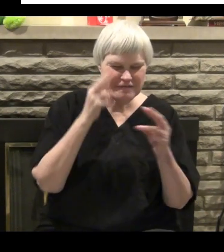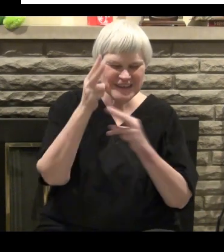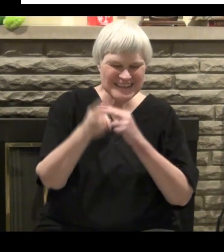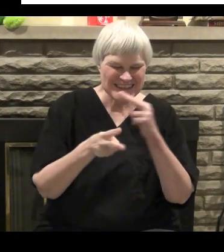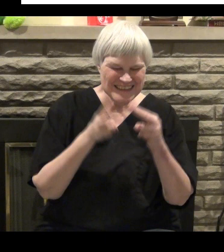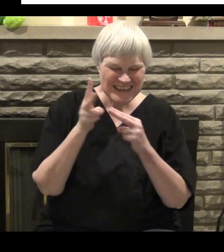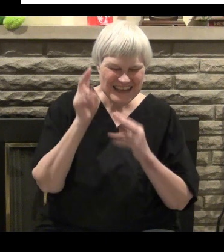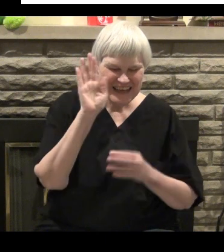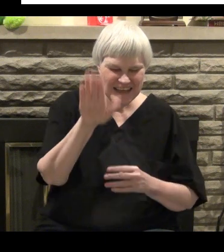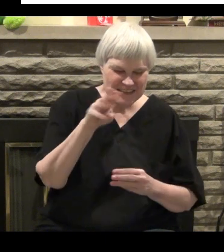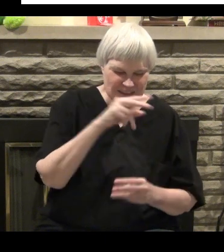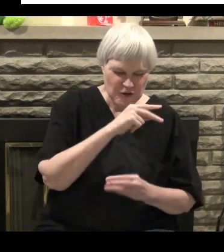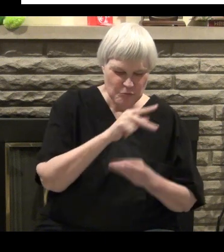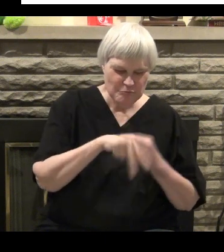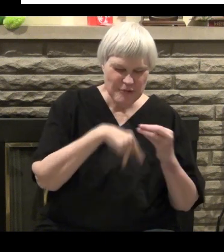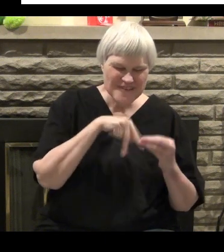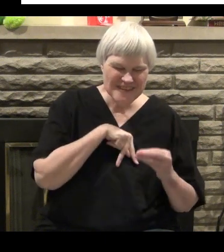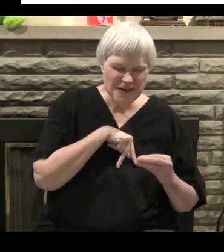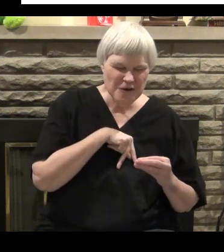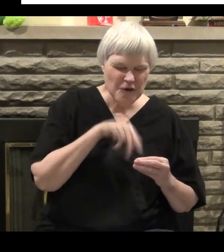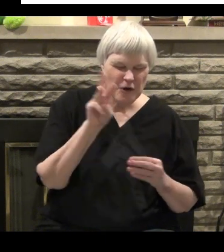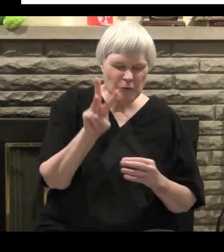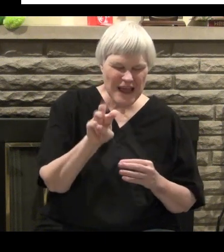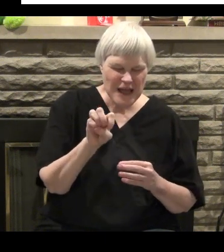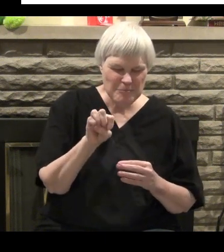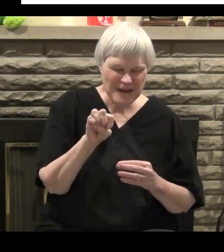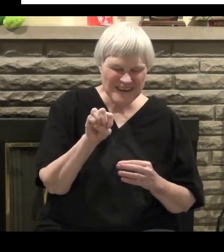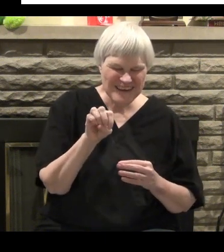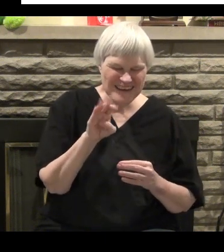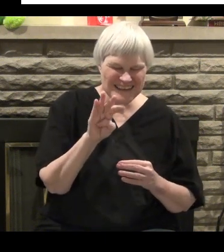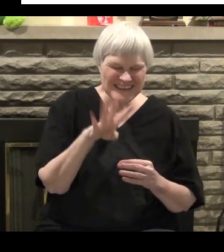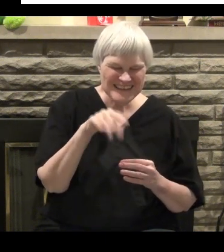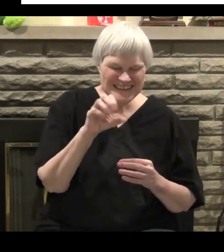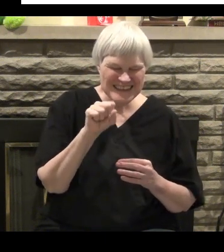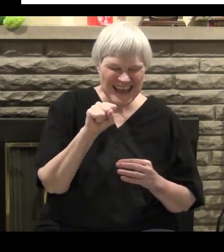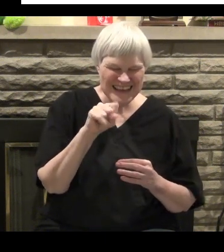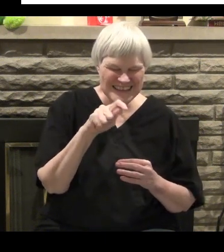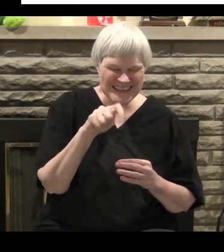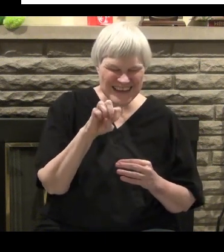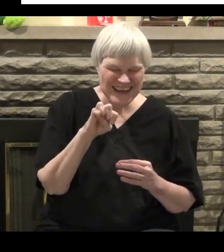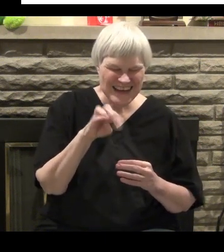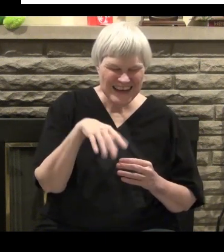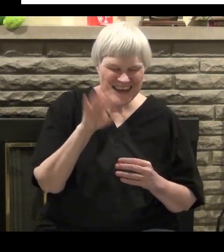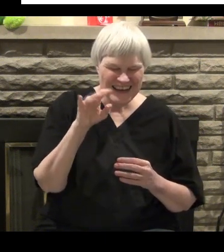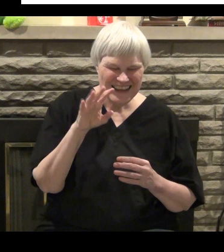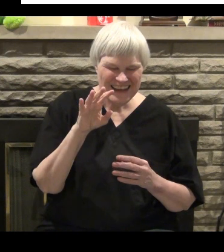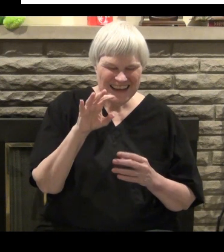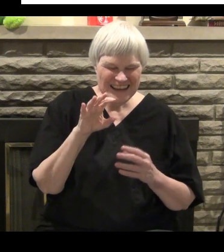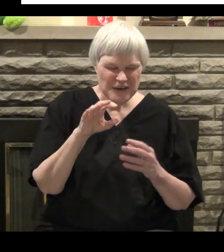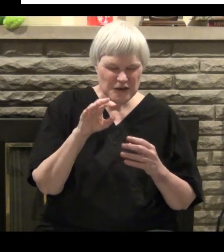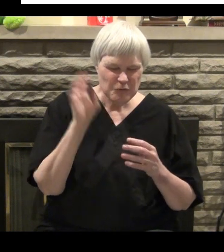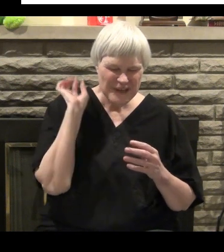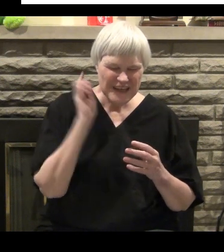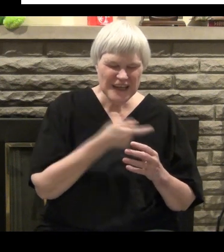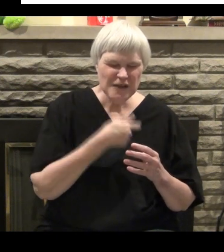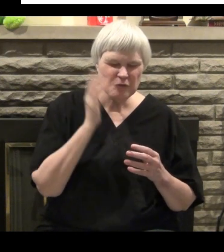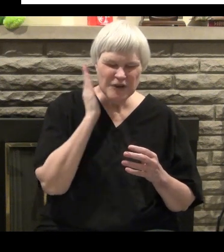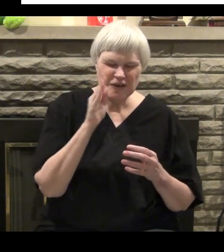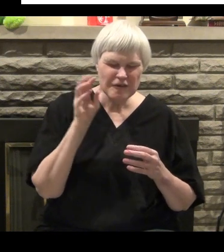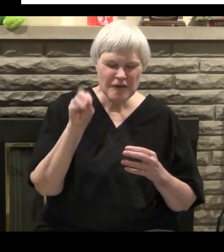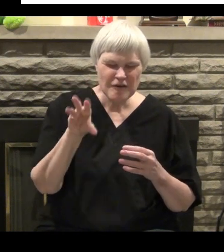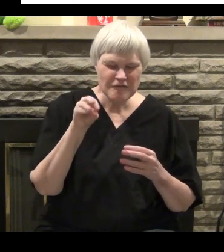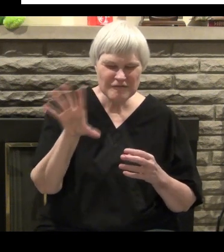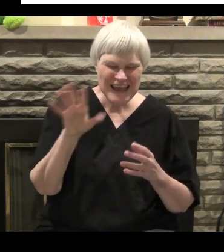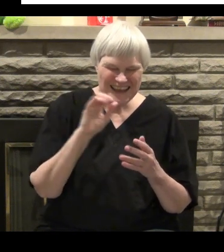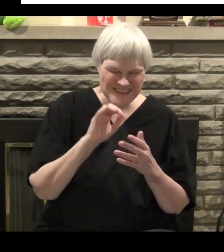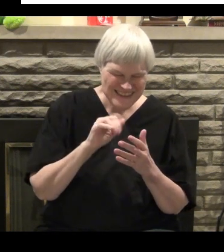would also encourage you to visit Mike's personal website ministry at 2 Timothy 2-15.org. We